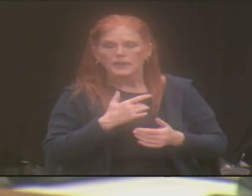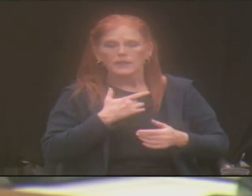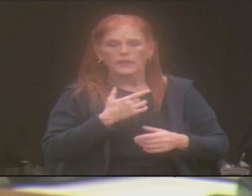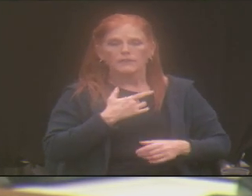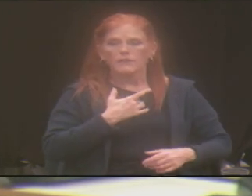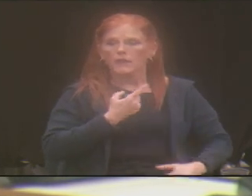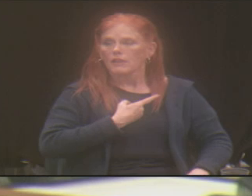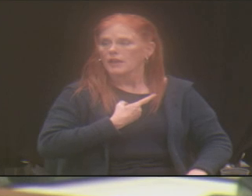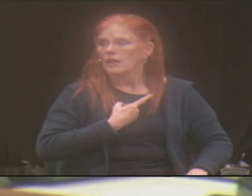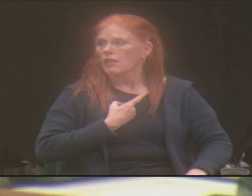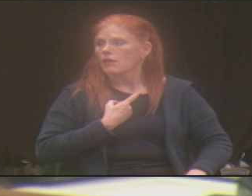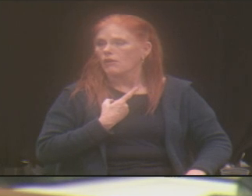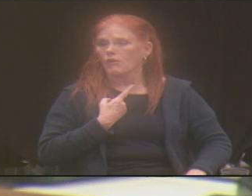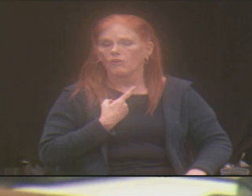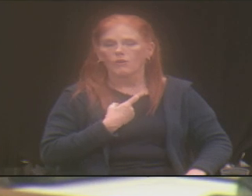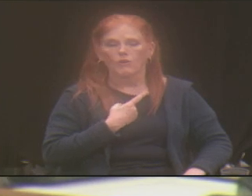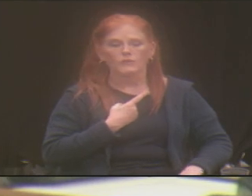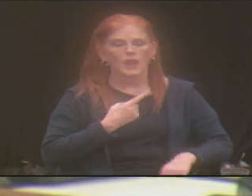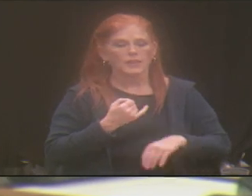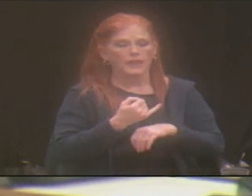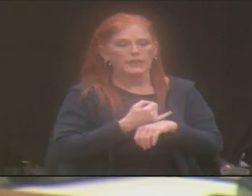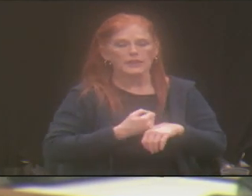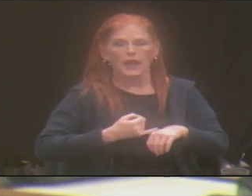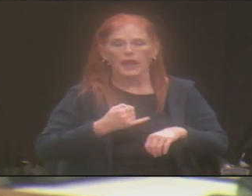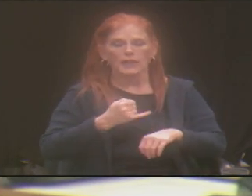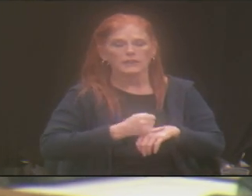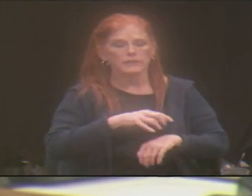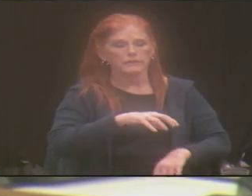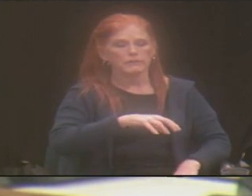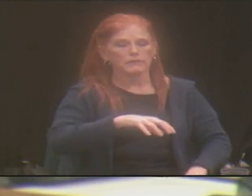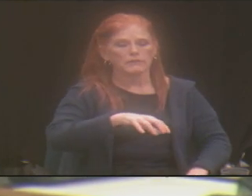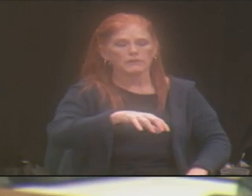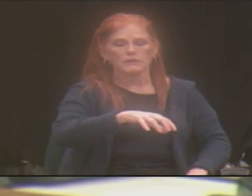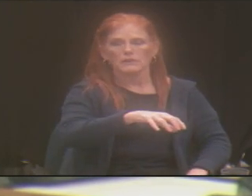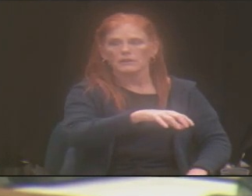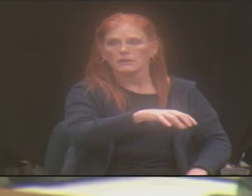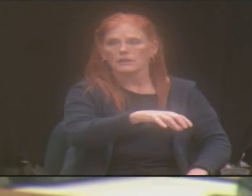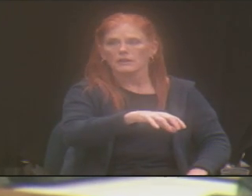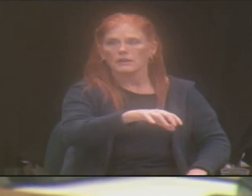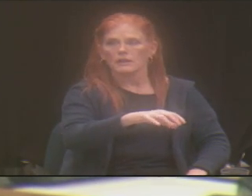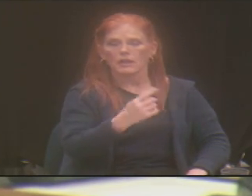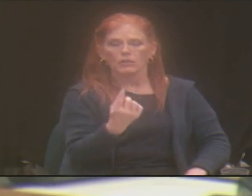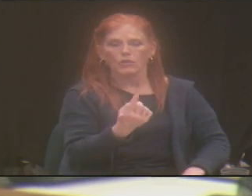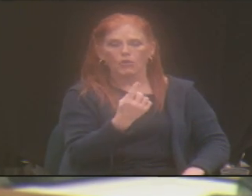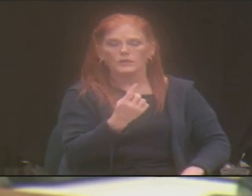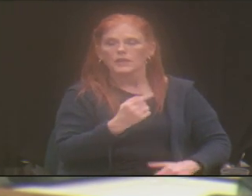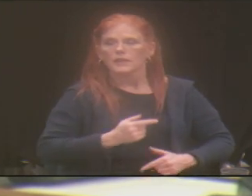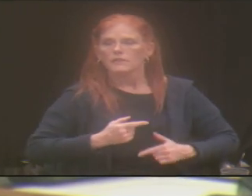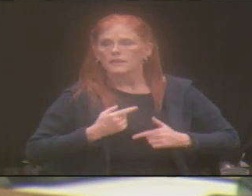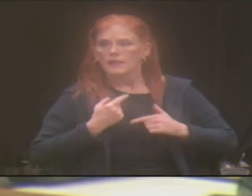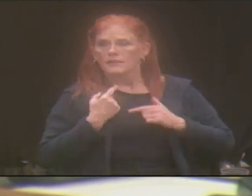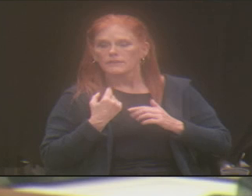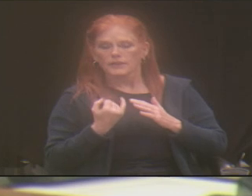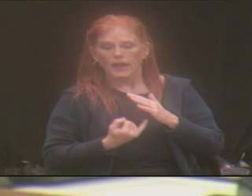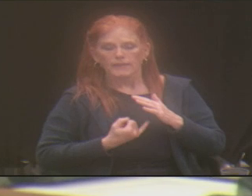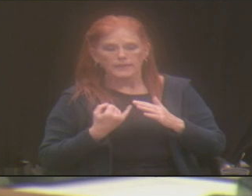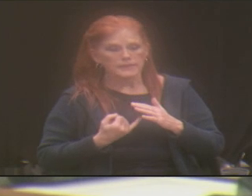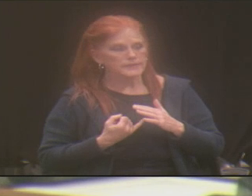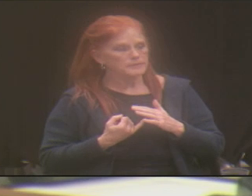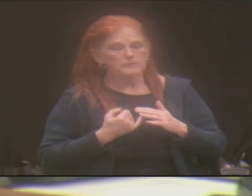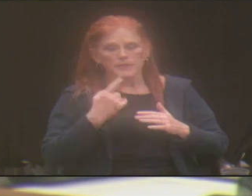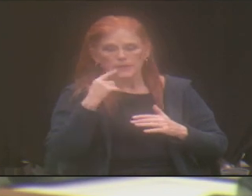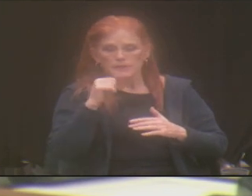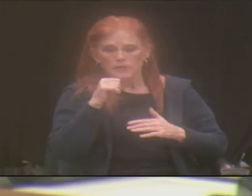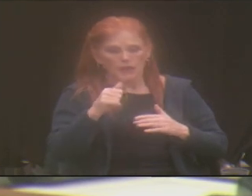floating out along. They live in isolation because they are not invited to a lot of